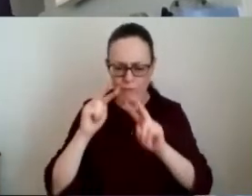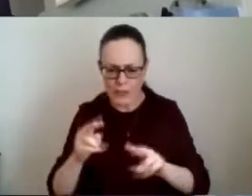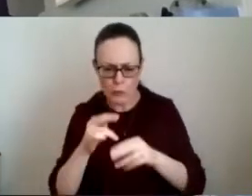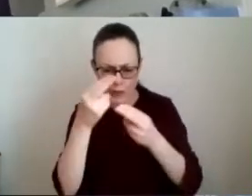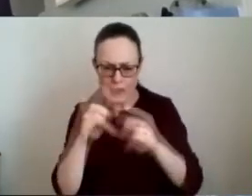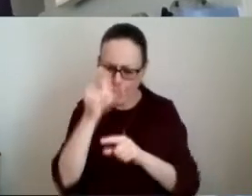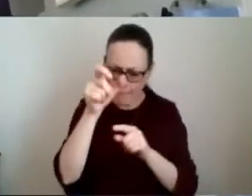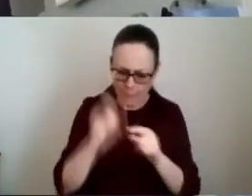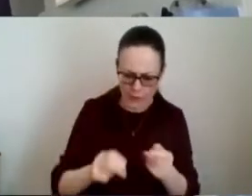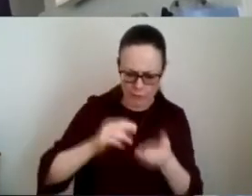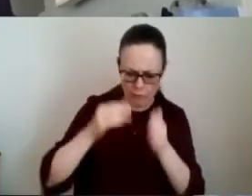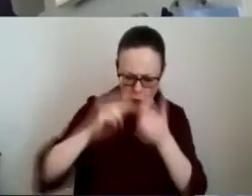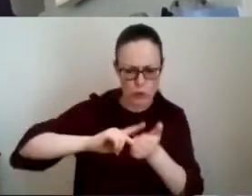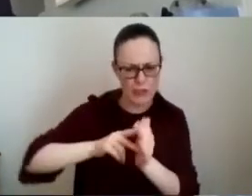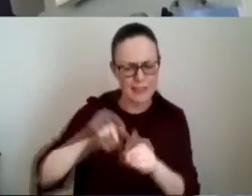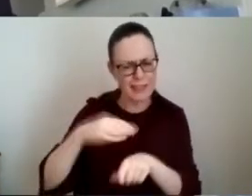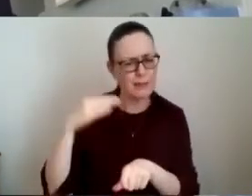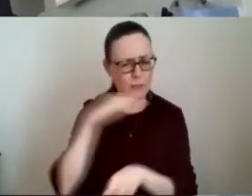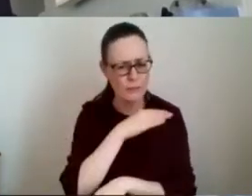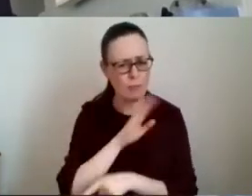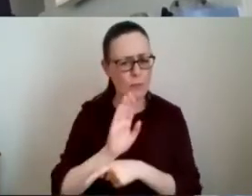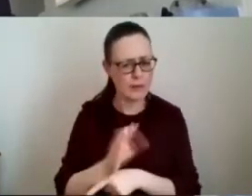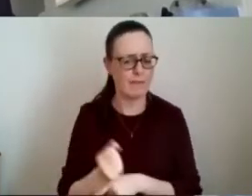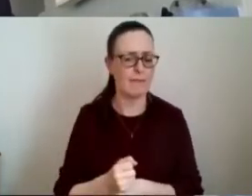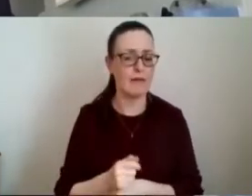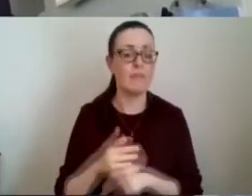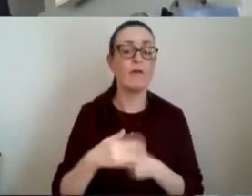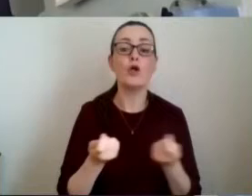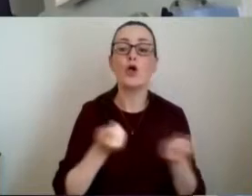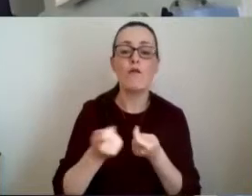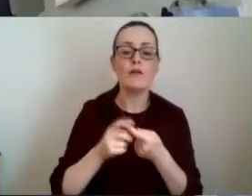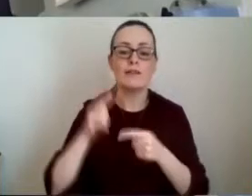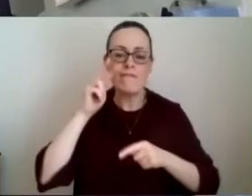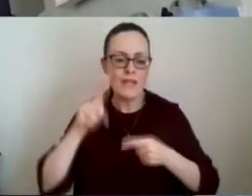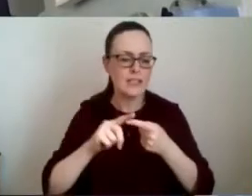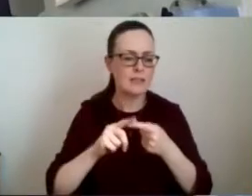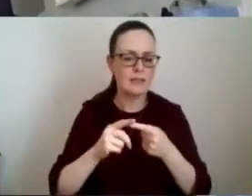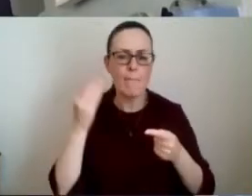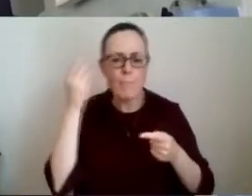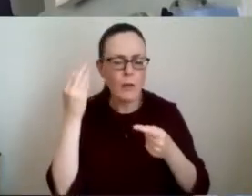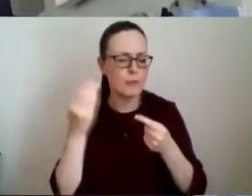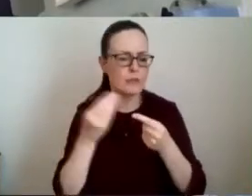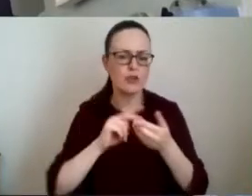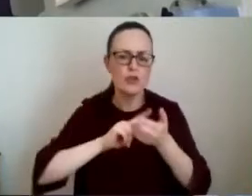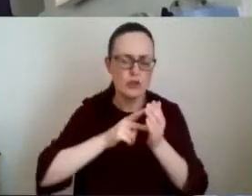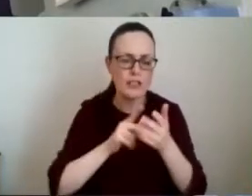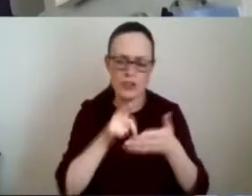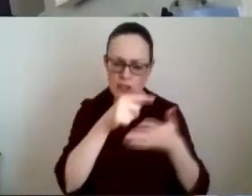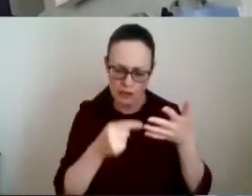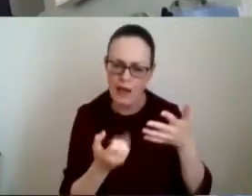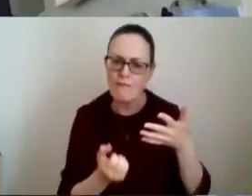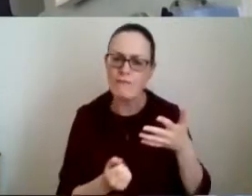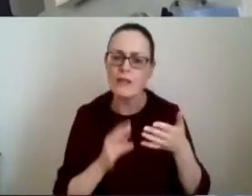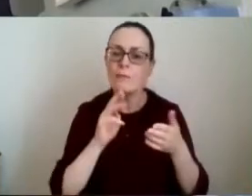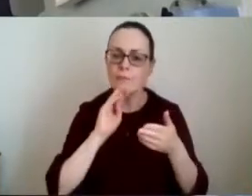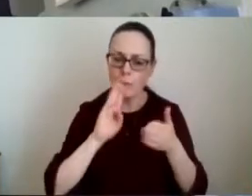is essential with the governance the vision the purpose and the strategy agreed we formulated a detailed business